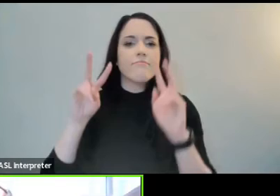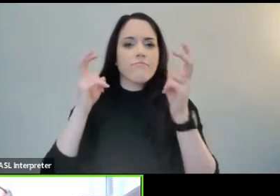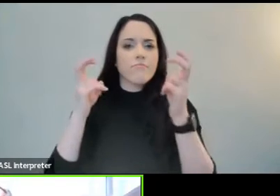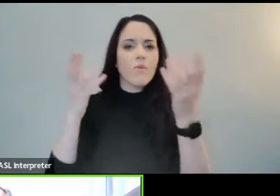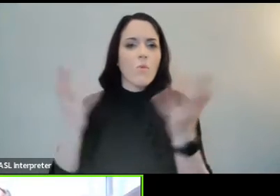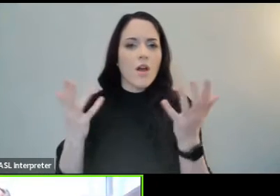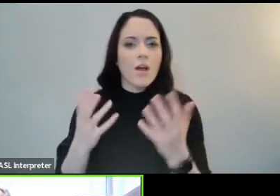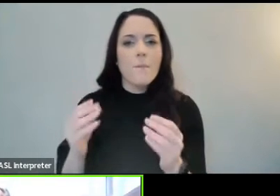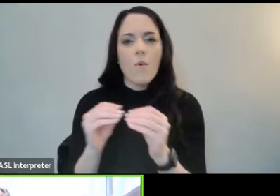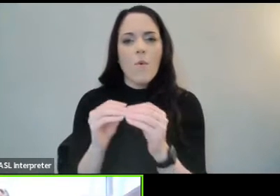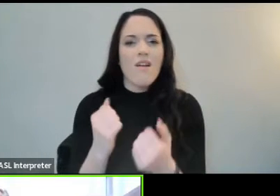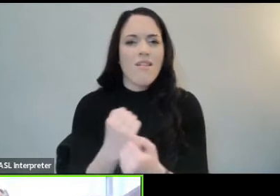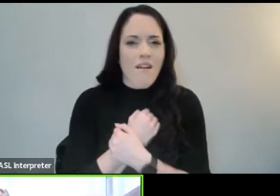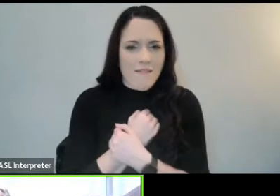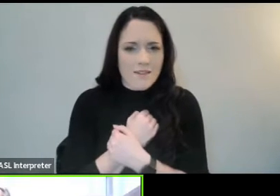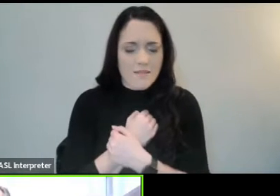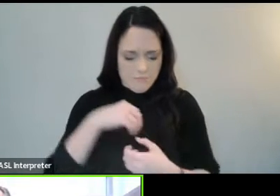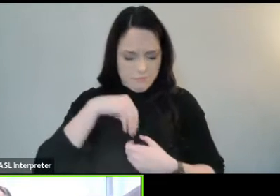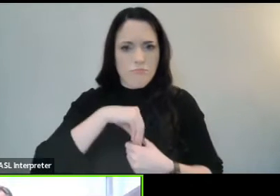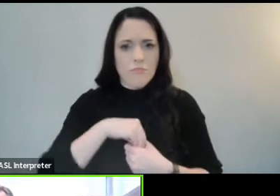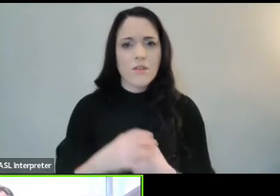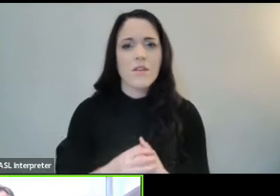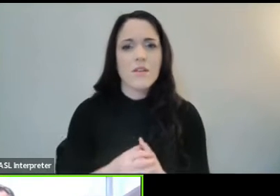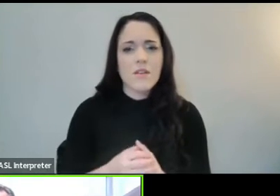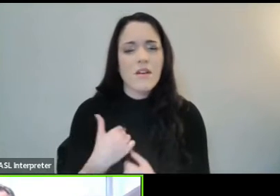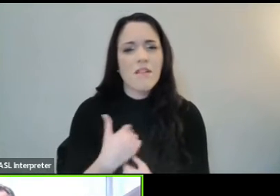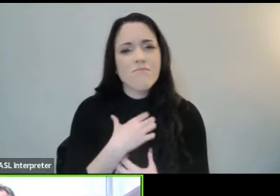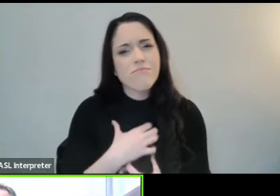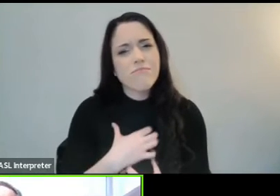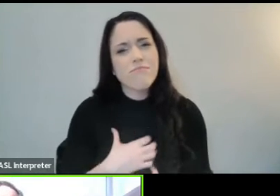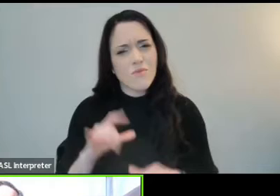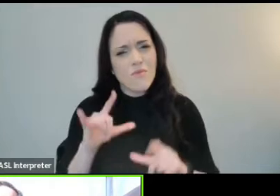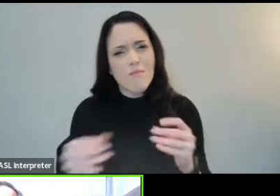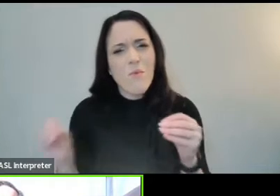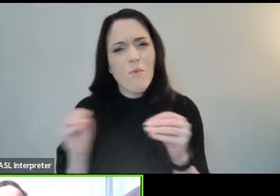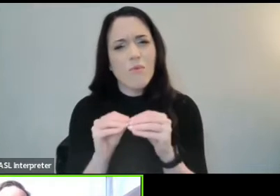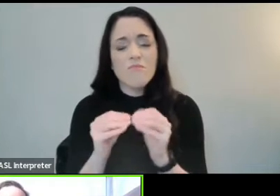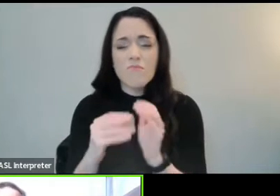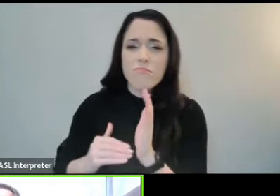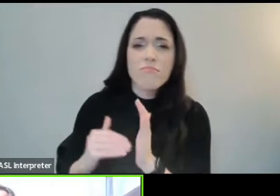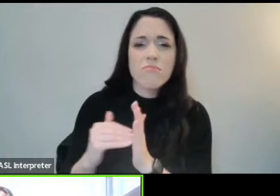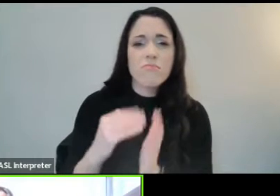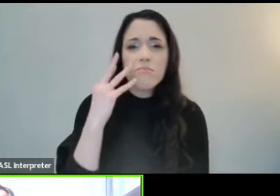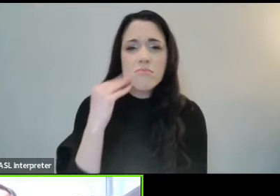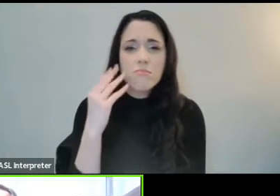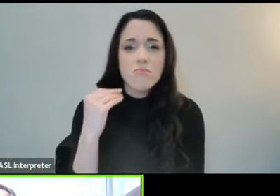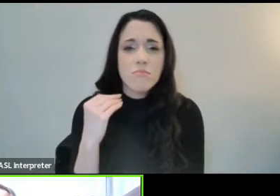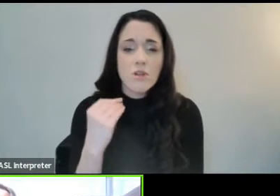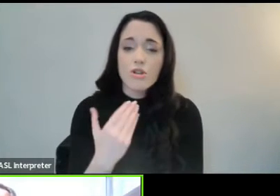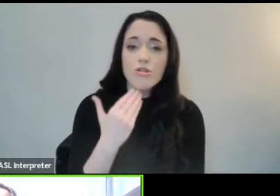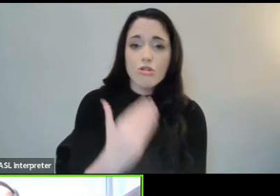I want to be more loving in my heart. Often, there are good and sufficient